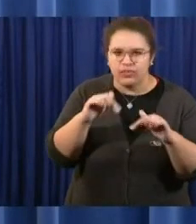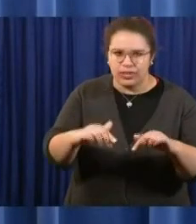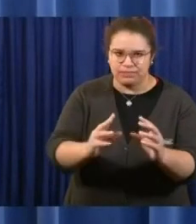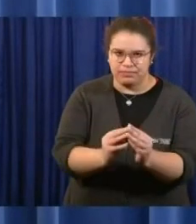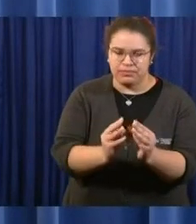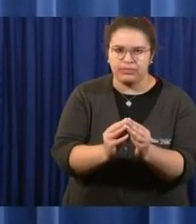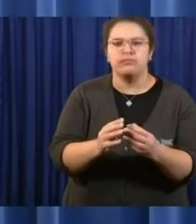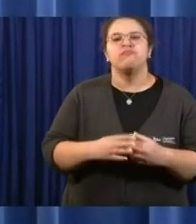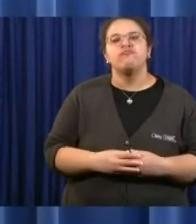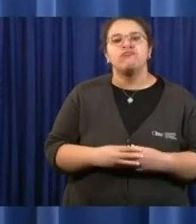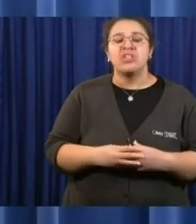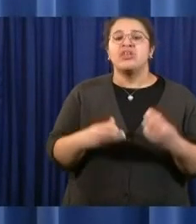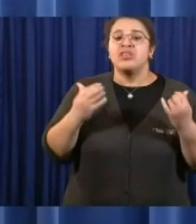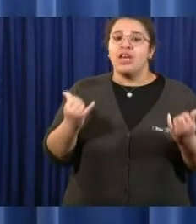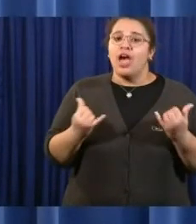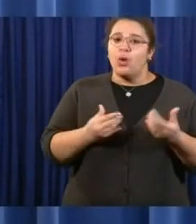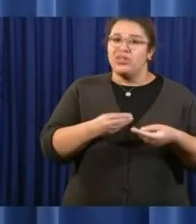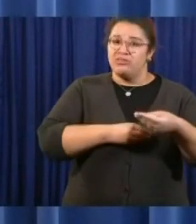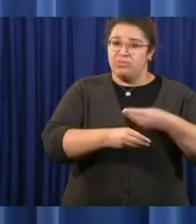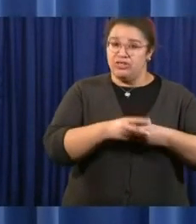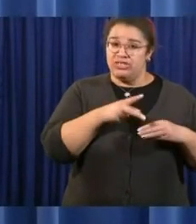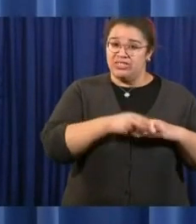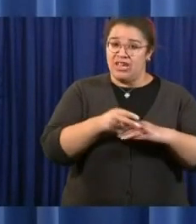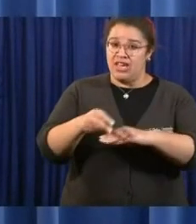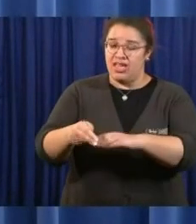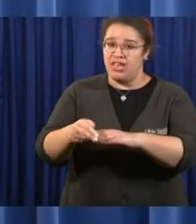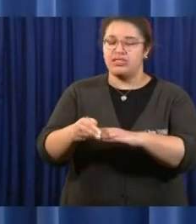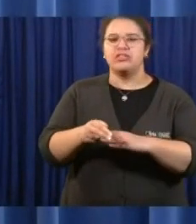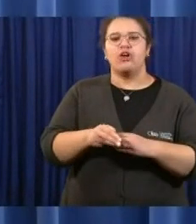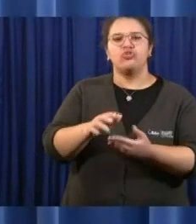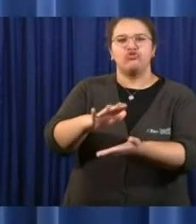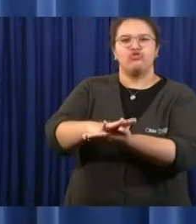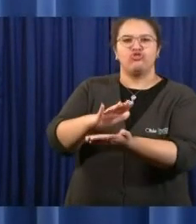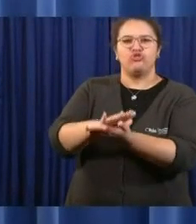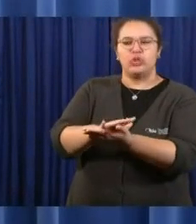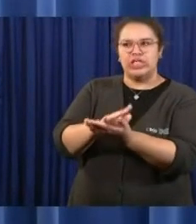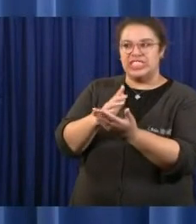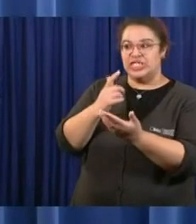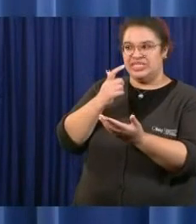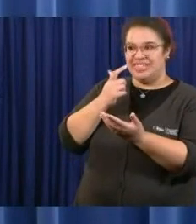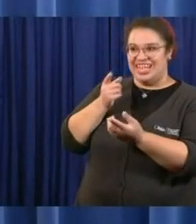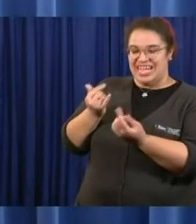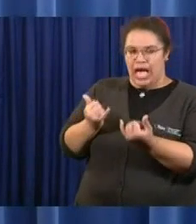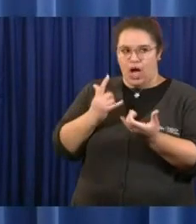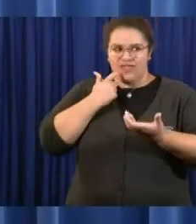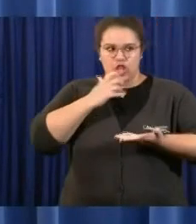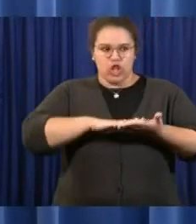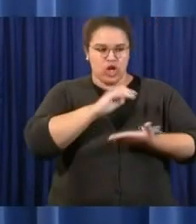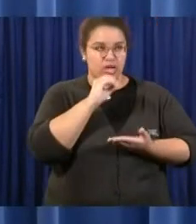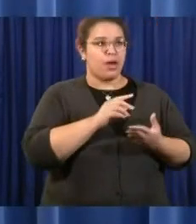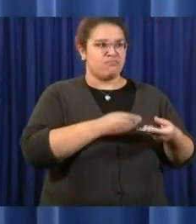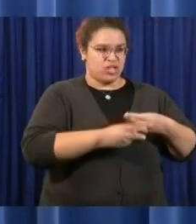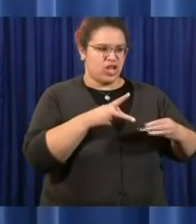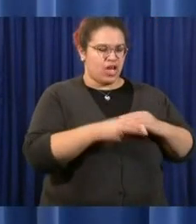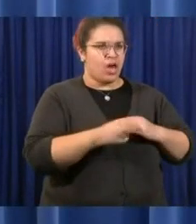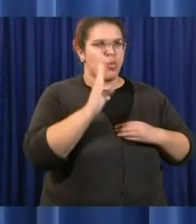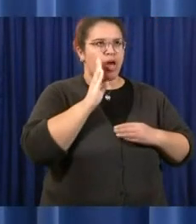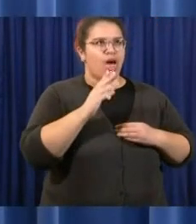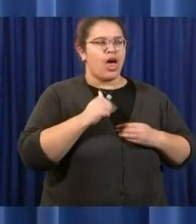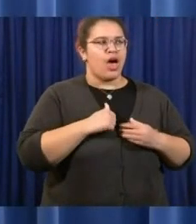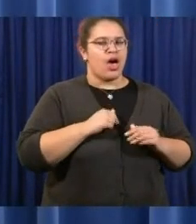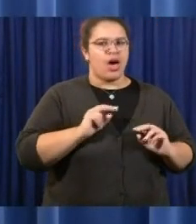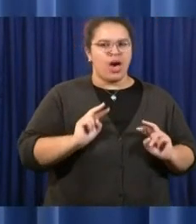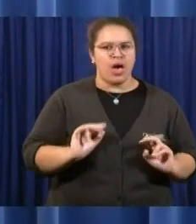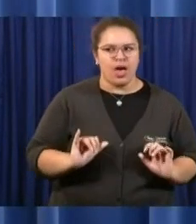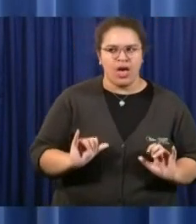school districts, given this cut. Look, a couple of months down the road. Are you currently thinking that they are going to return to the physical classroom in the fall?